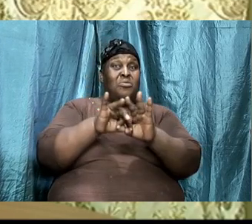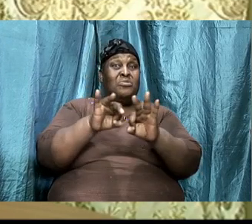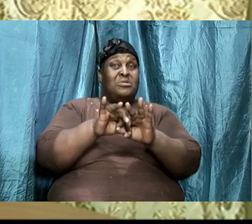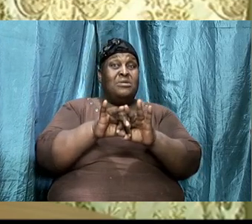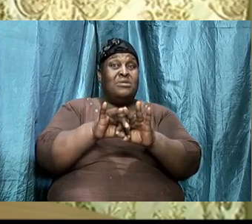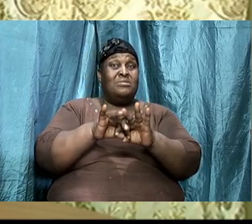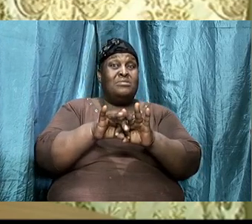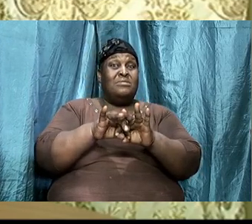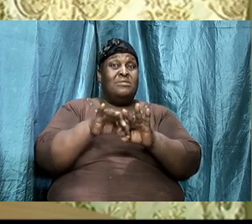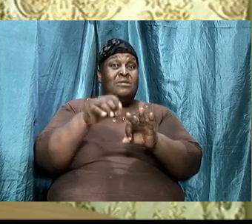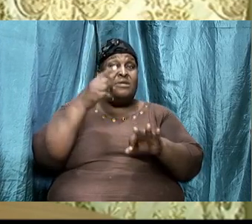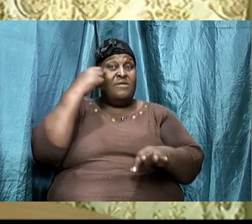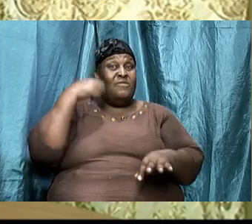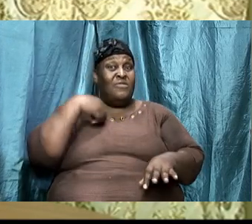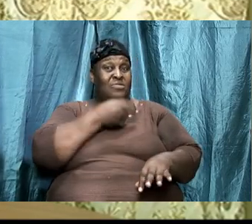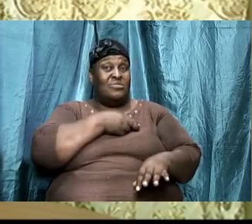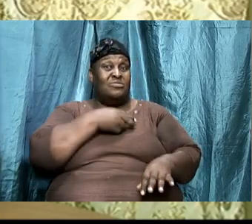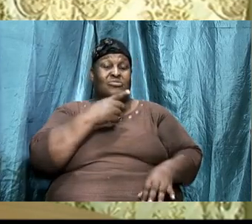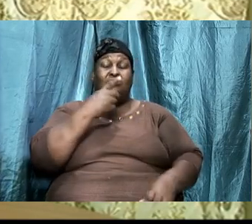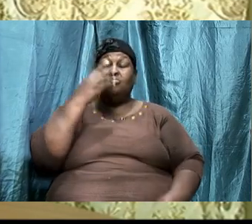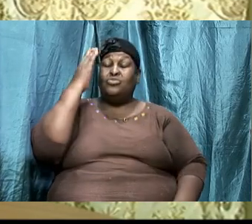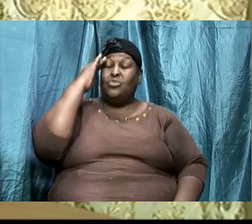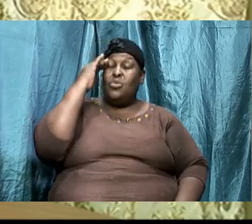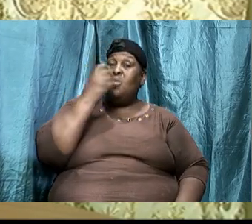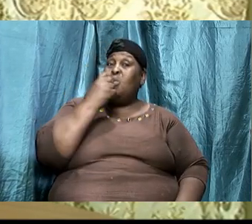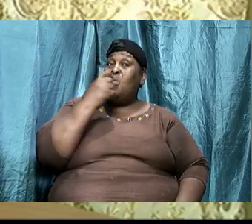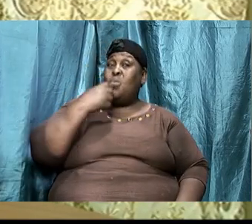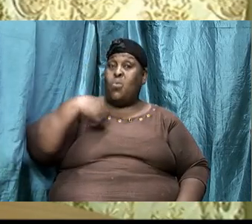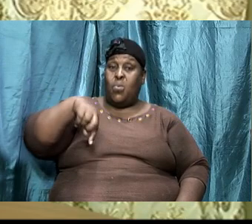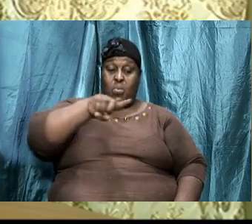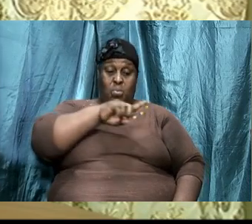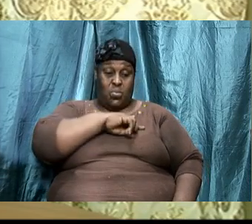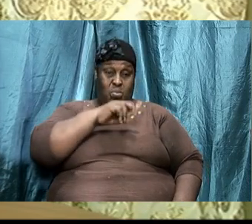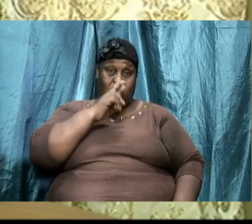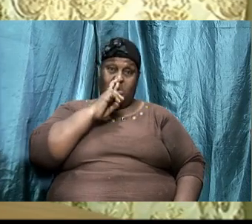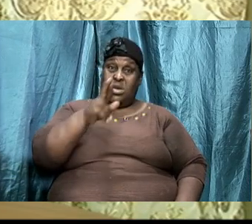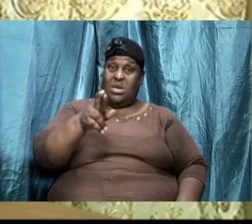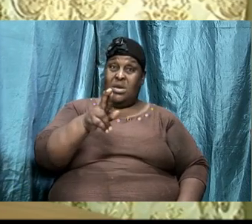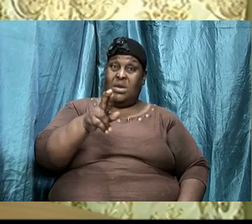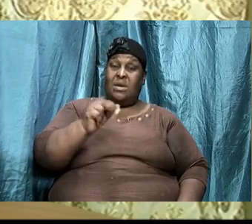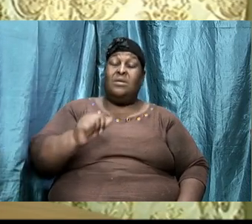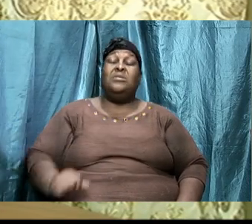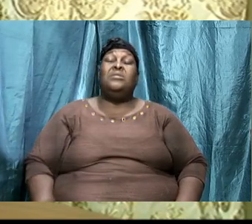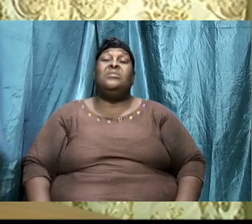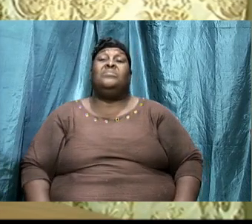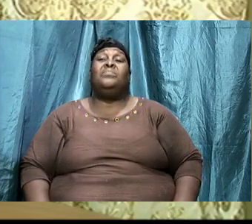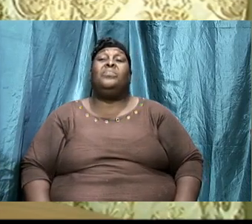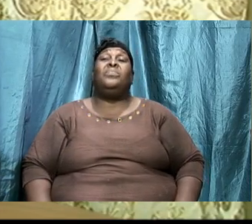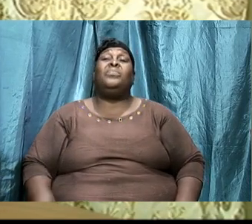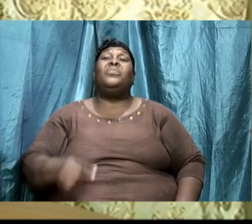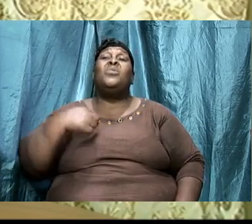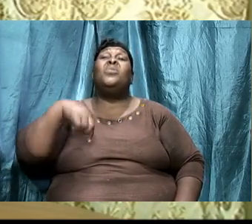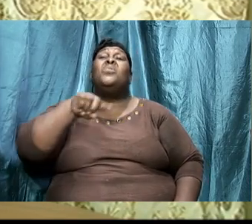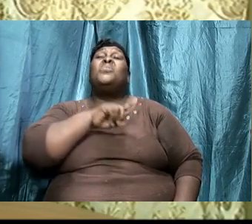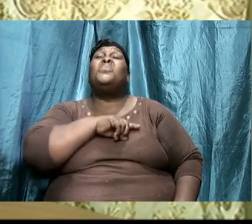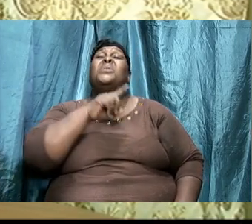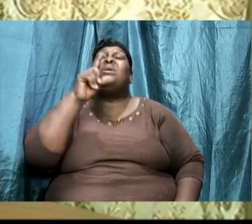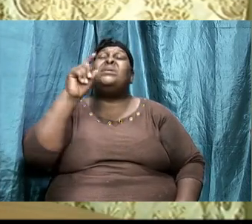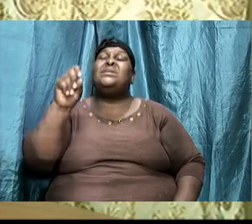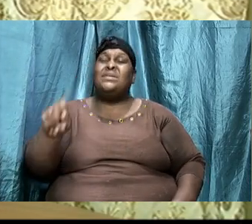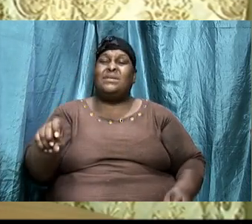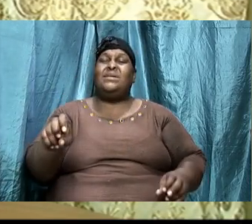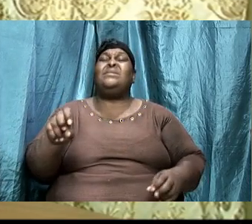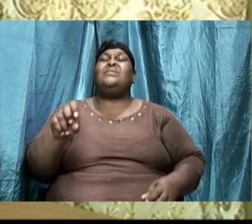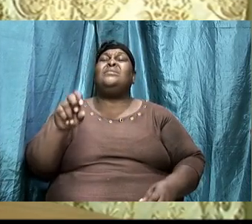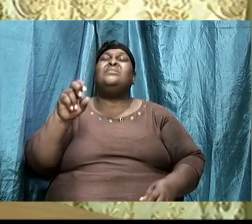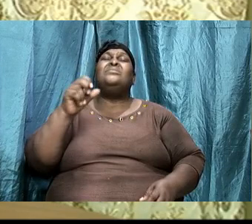And the sister said it so eloquently on Sunday. We need to understand who we